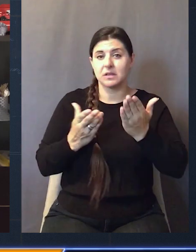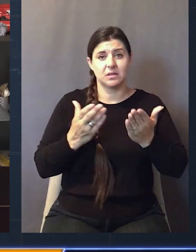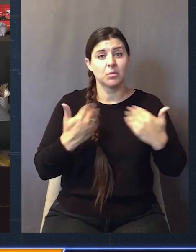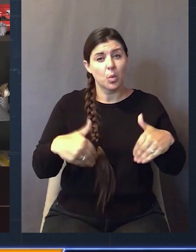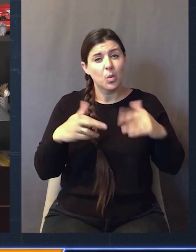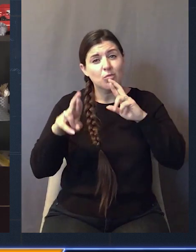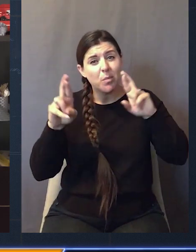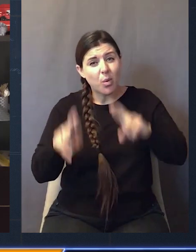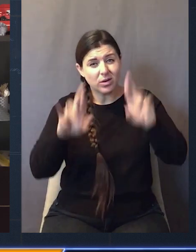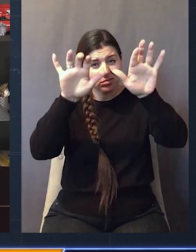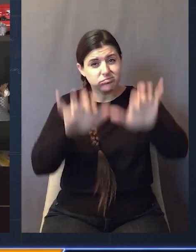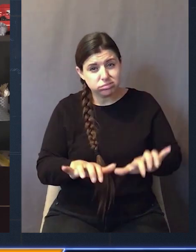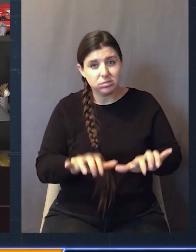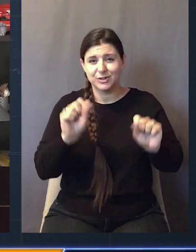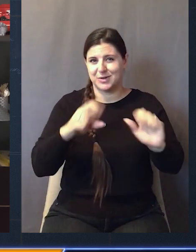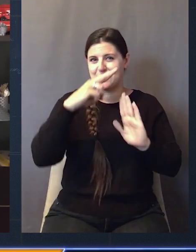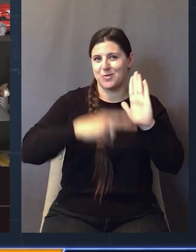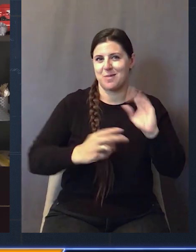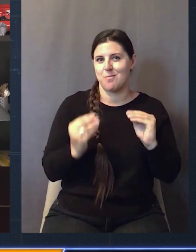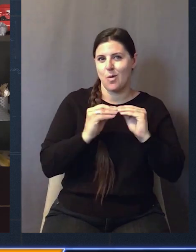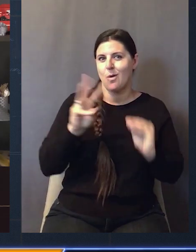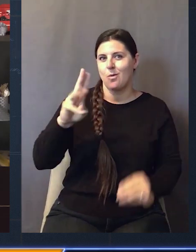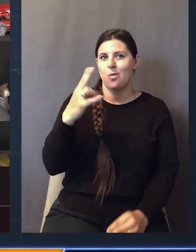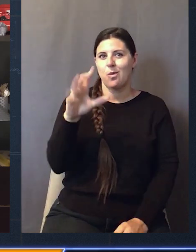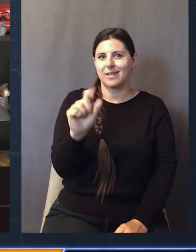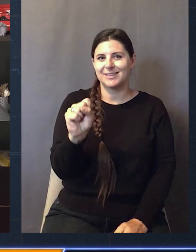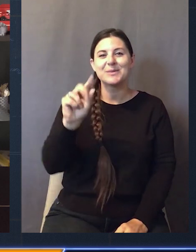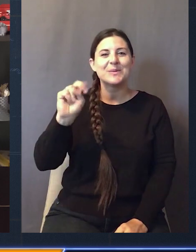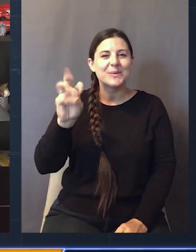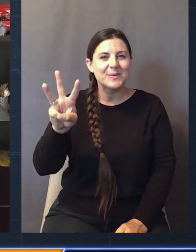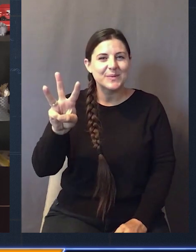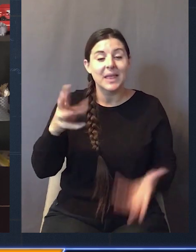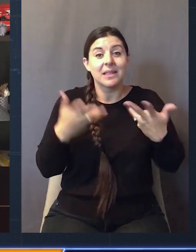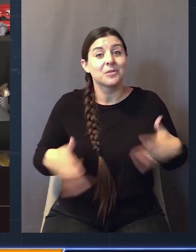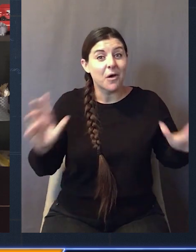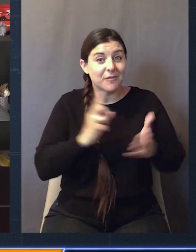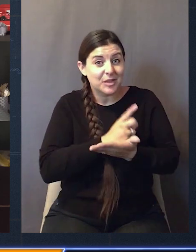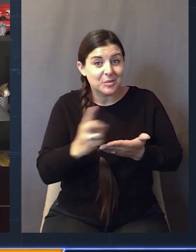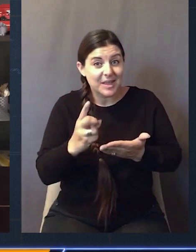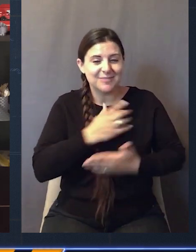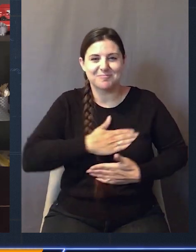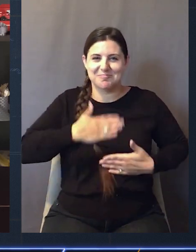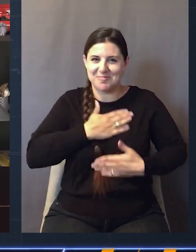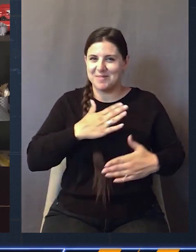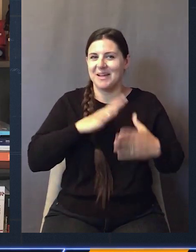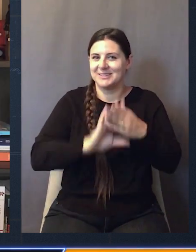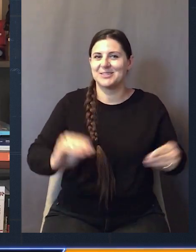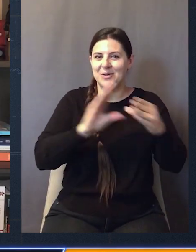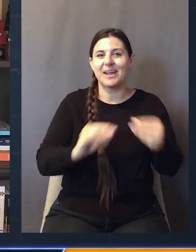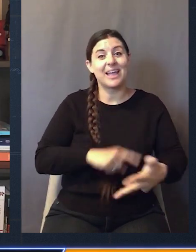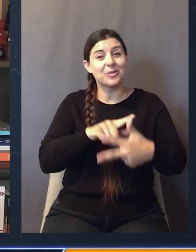accounts and services. You can get reports, all kinds of helpful features. You can read the what's new to learn a whole lot more about this solution.